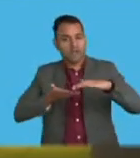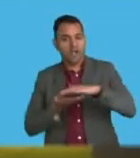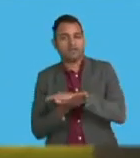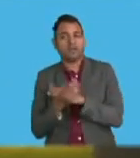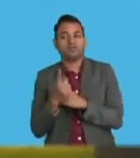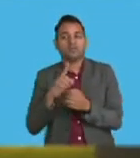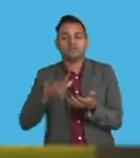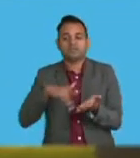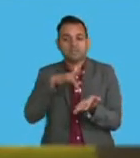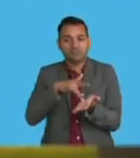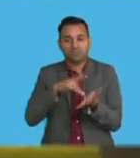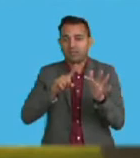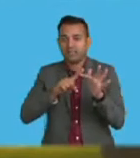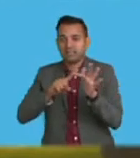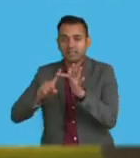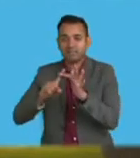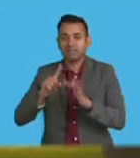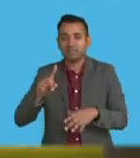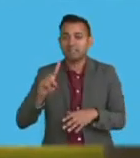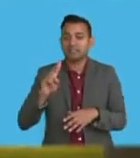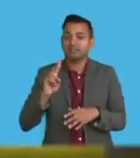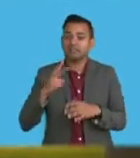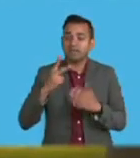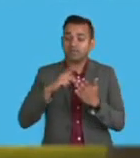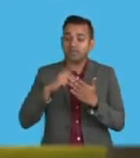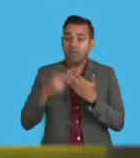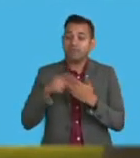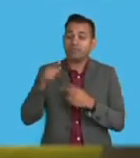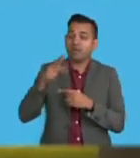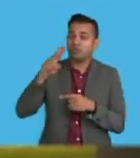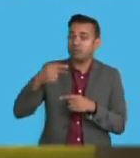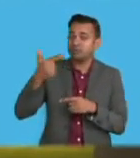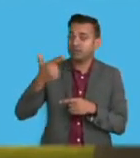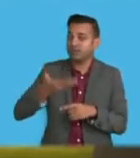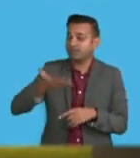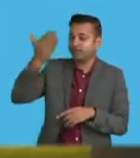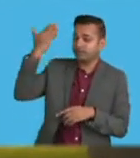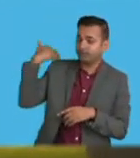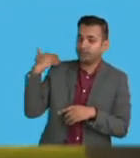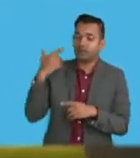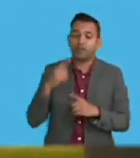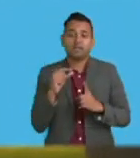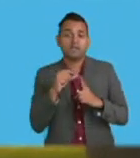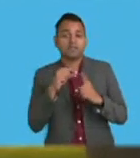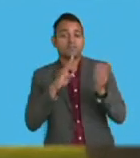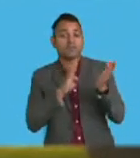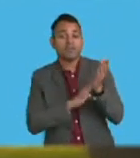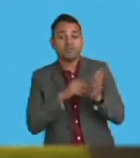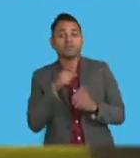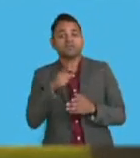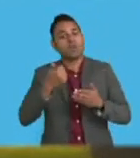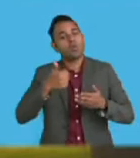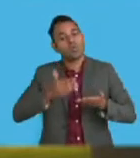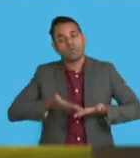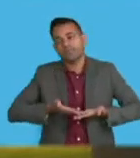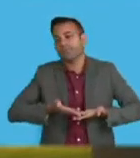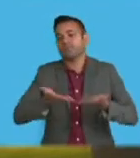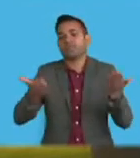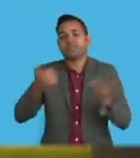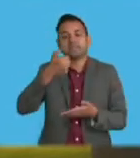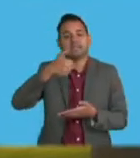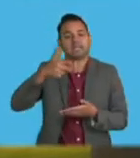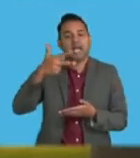2nd of February 2017, the Honorable Prime Minister issued 68 approval notices in